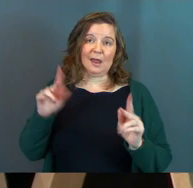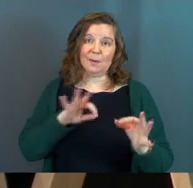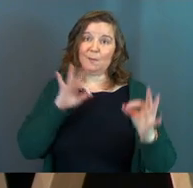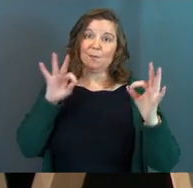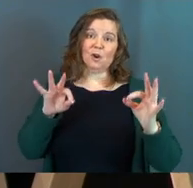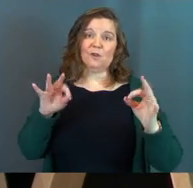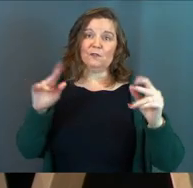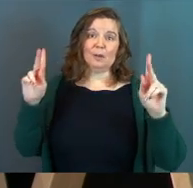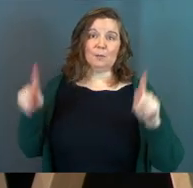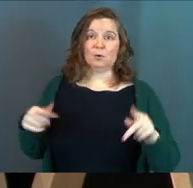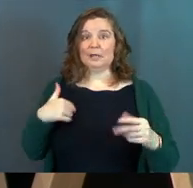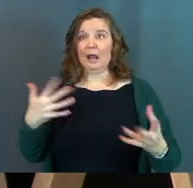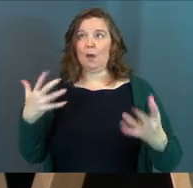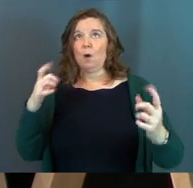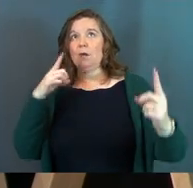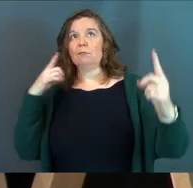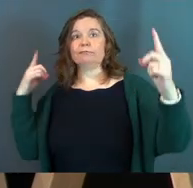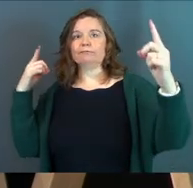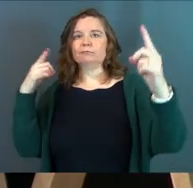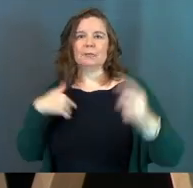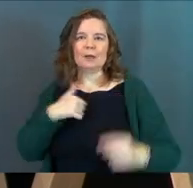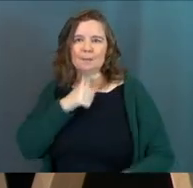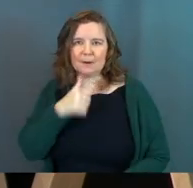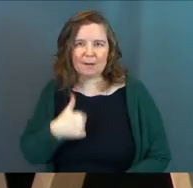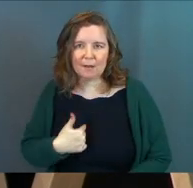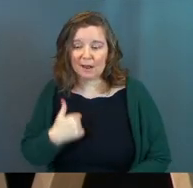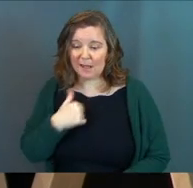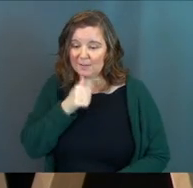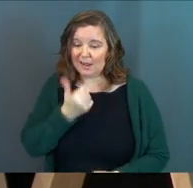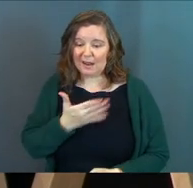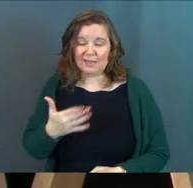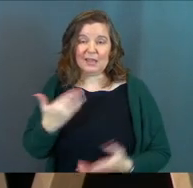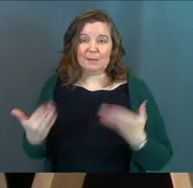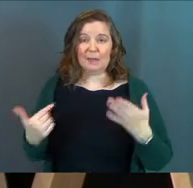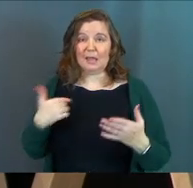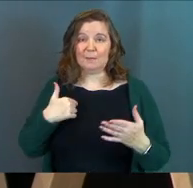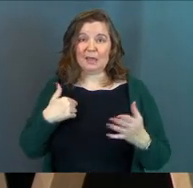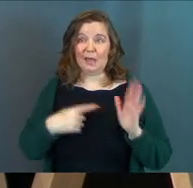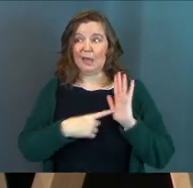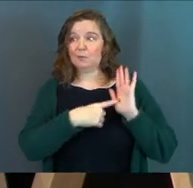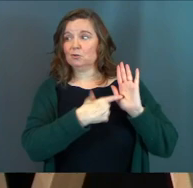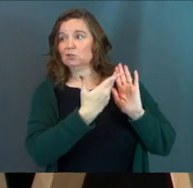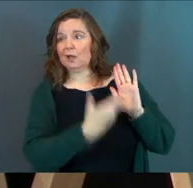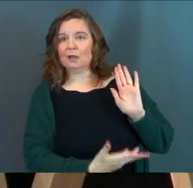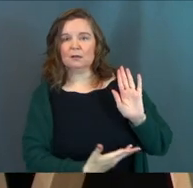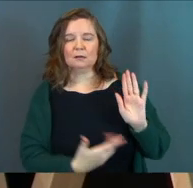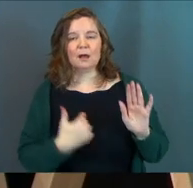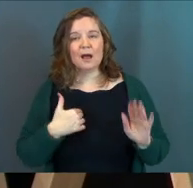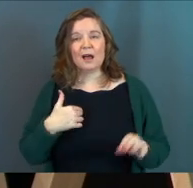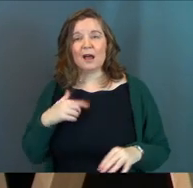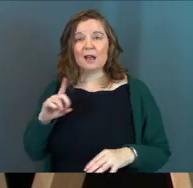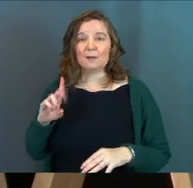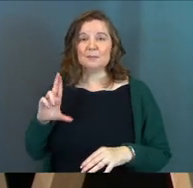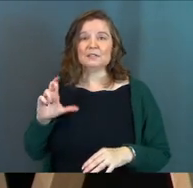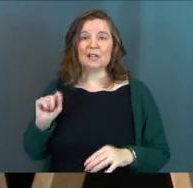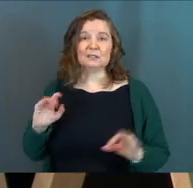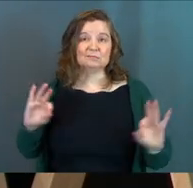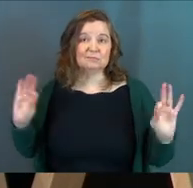perfect person I'd like to be. I'm not any of this that maybe I project. I'm dust.